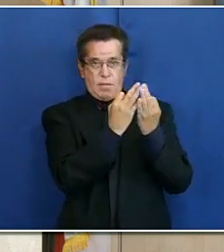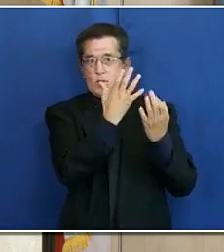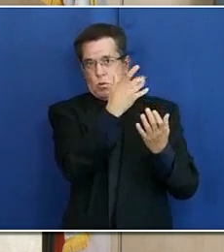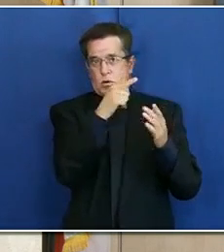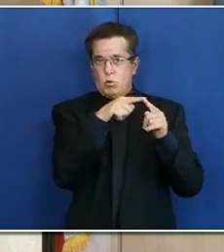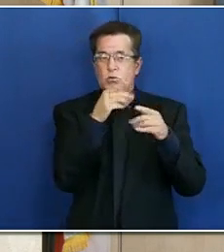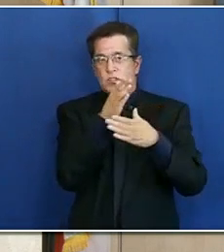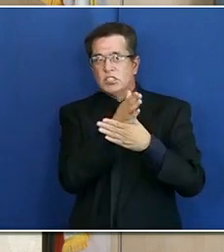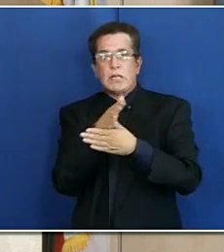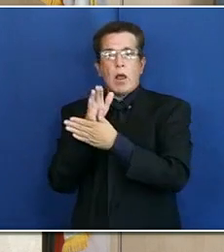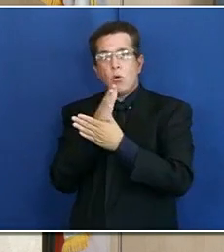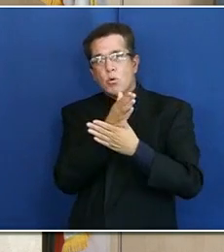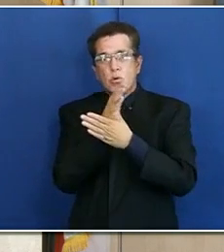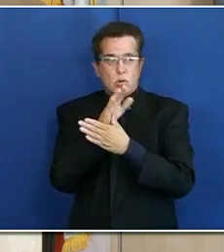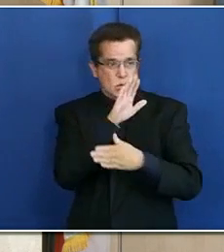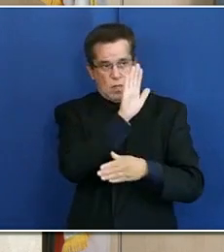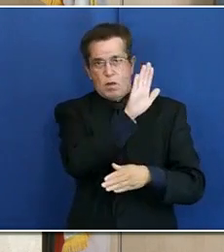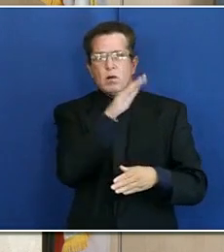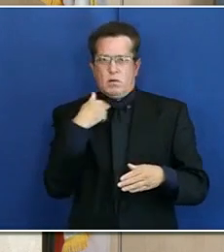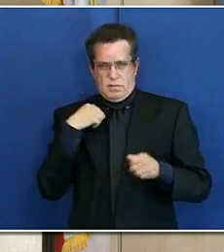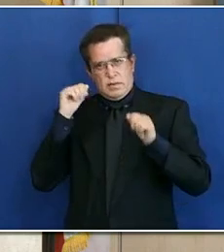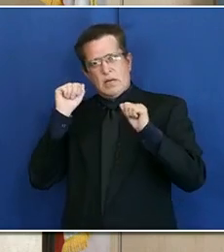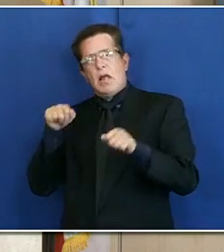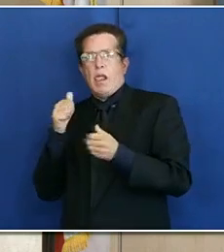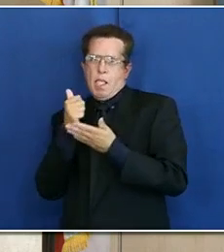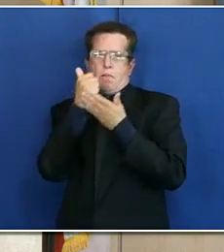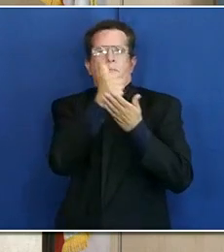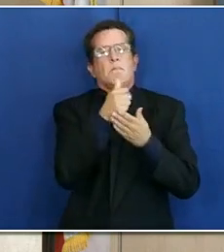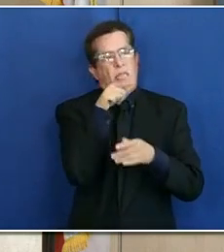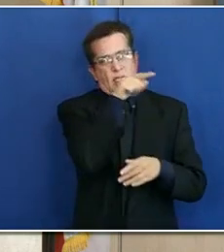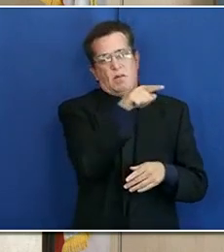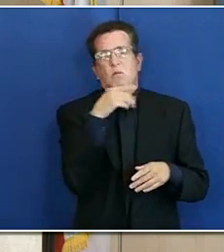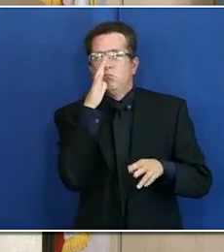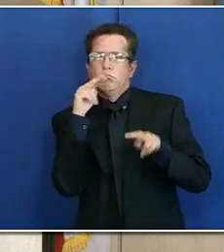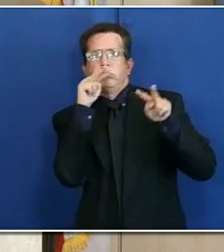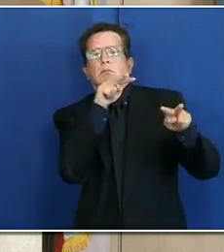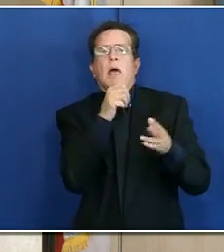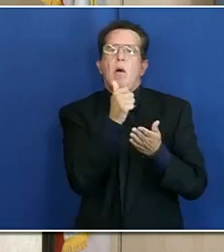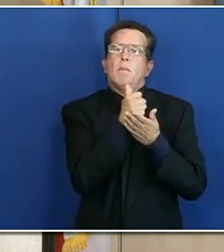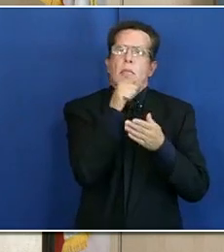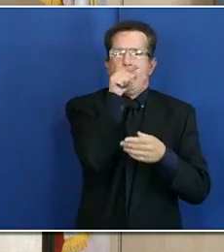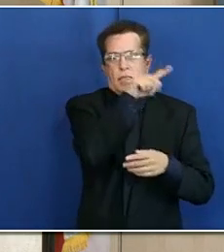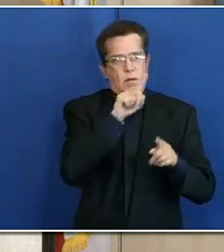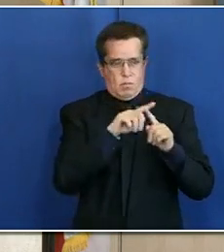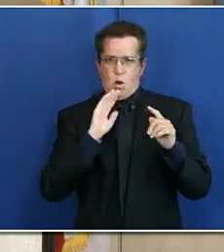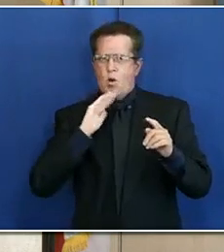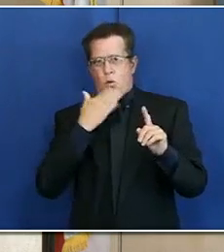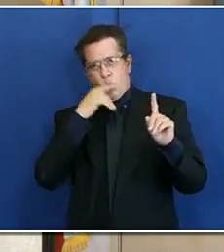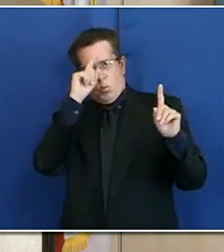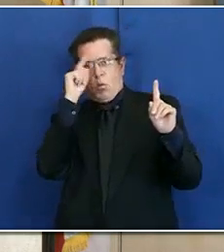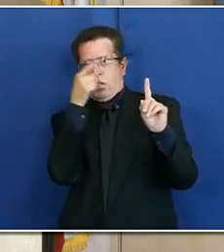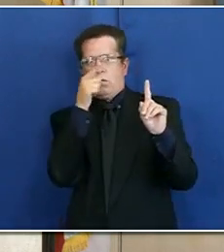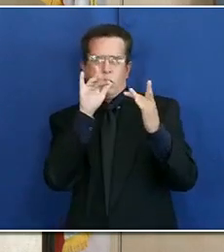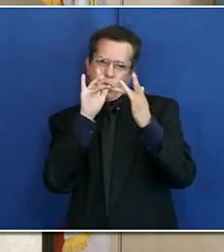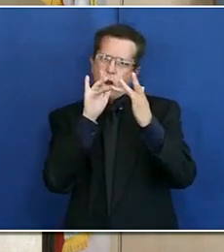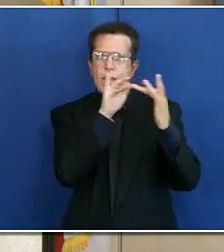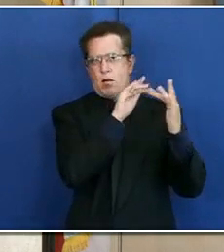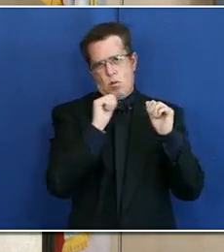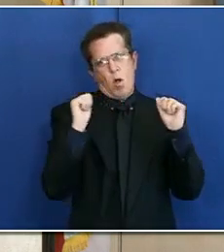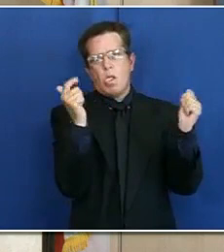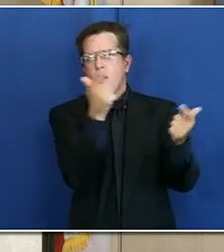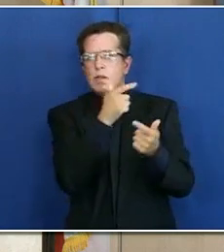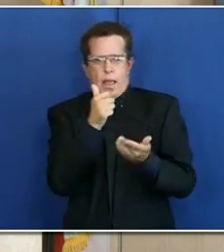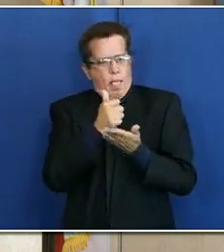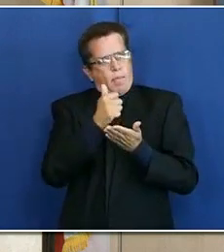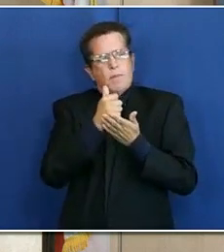privately, their information, we're happy to look into their specific situation, but certainly the aim and intention is to contact all, and